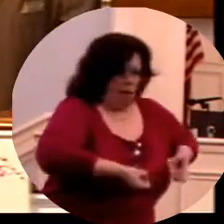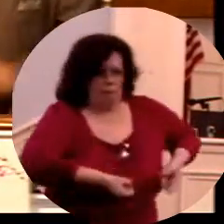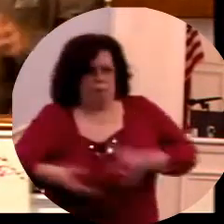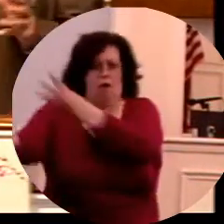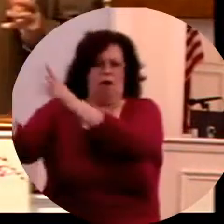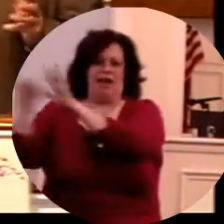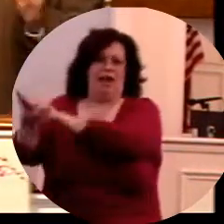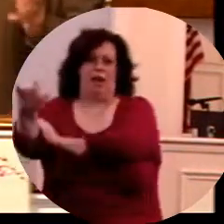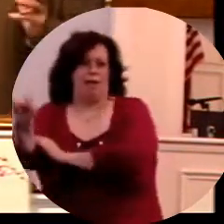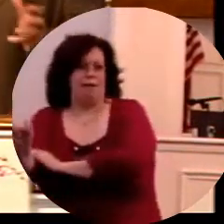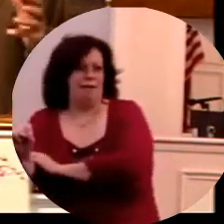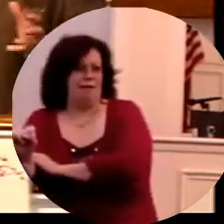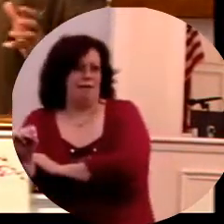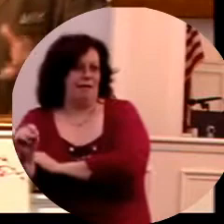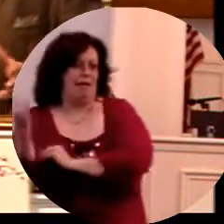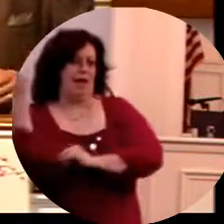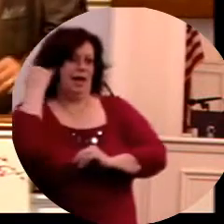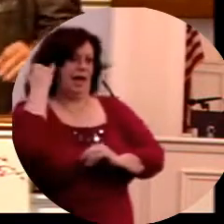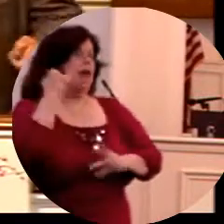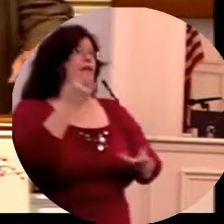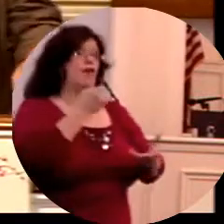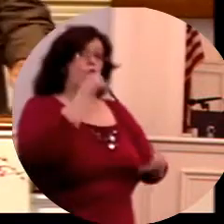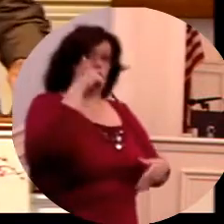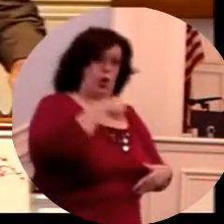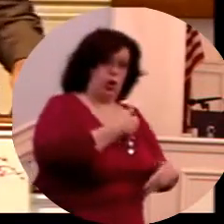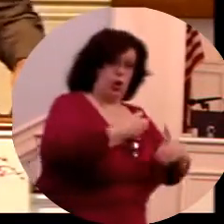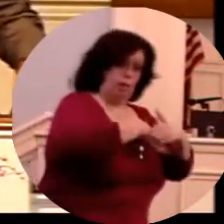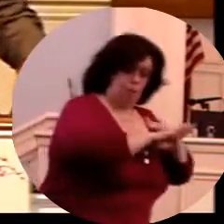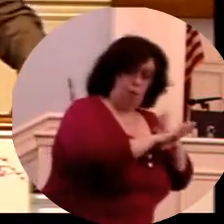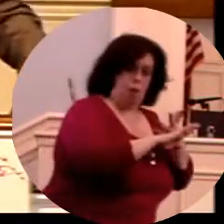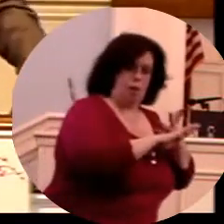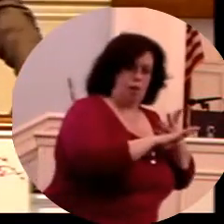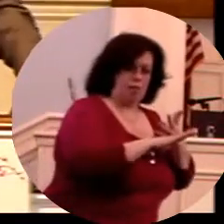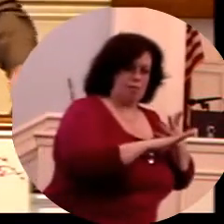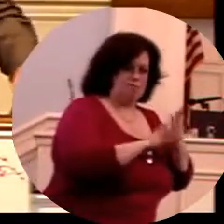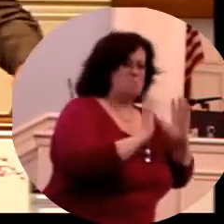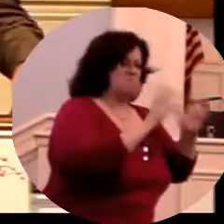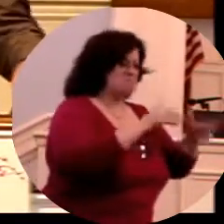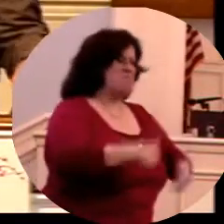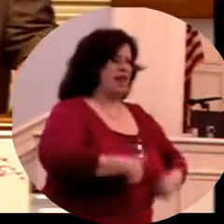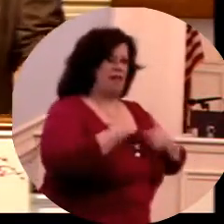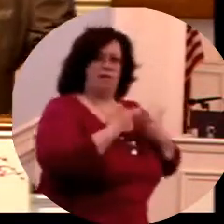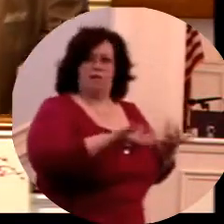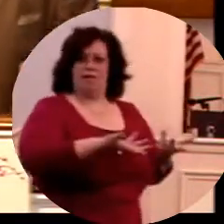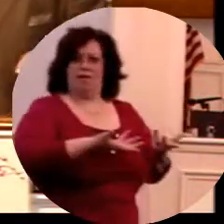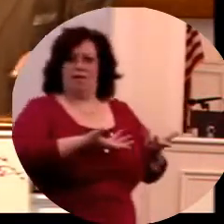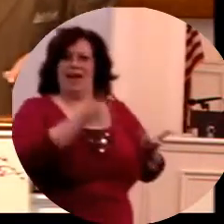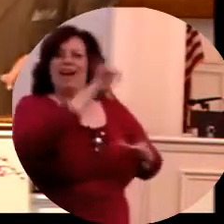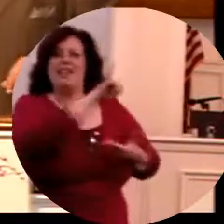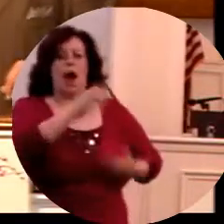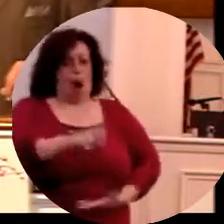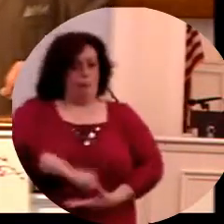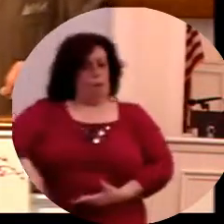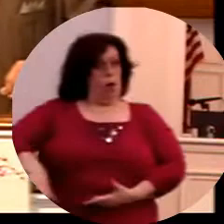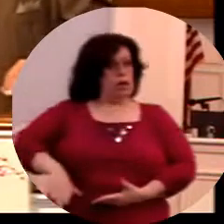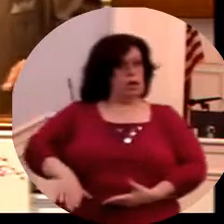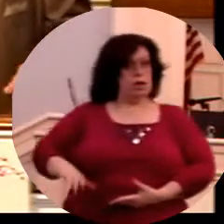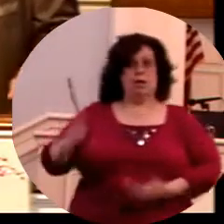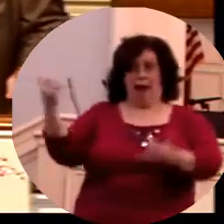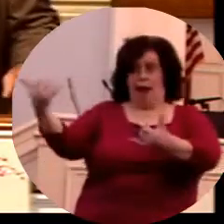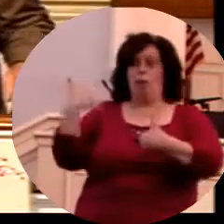was a law now given, and this law, it was very similar to the law we have today of abortion.